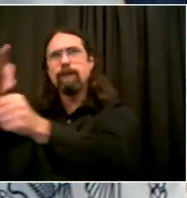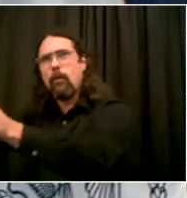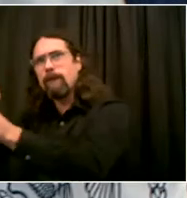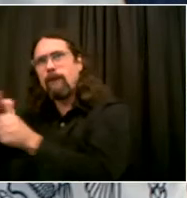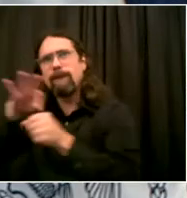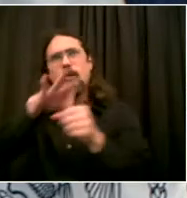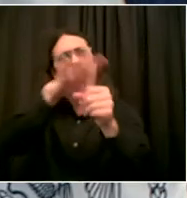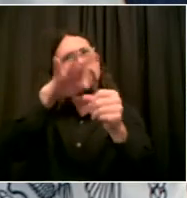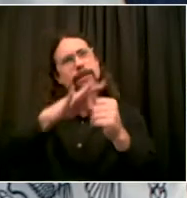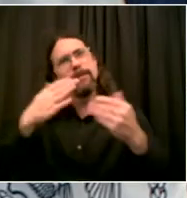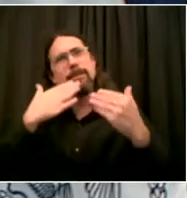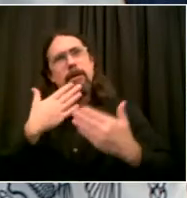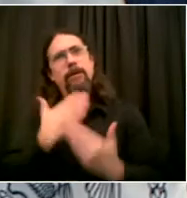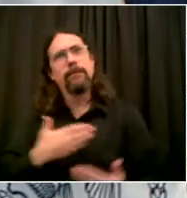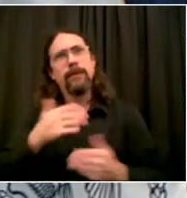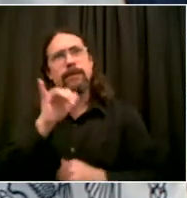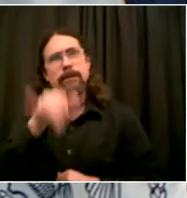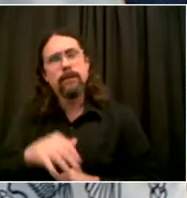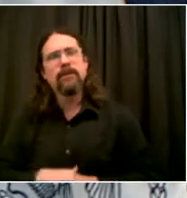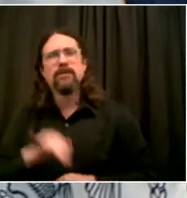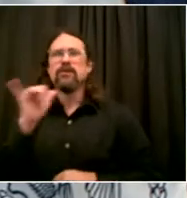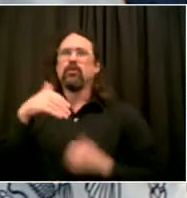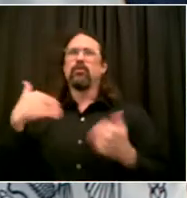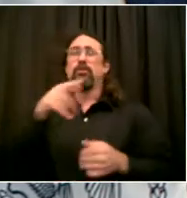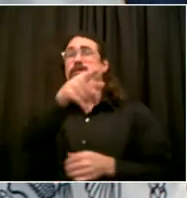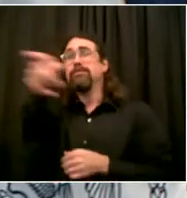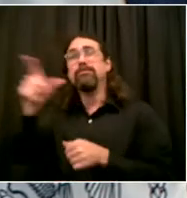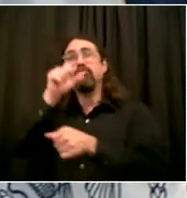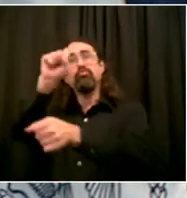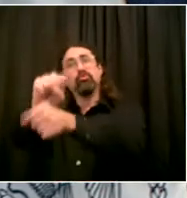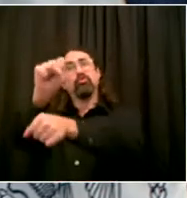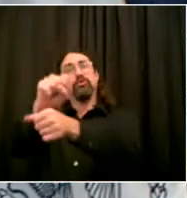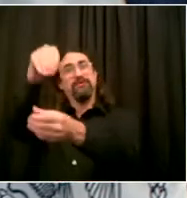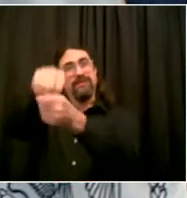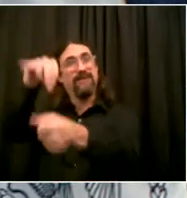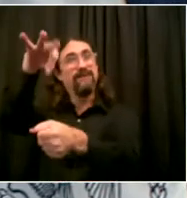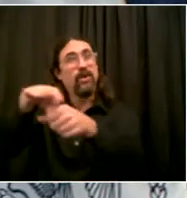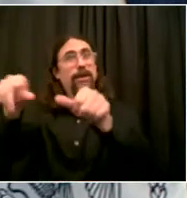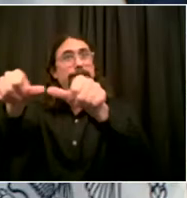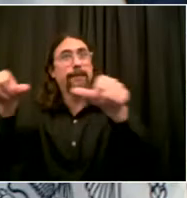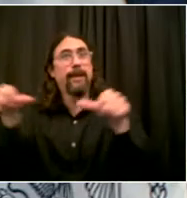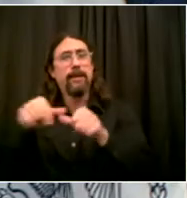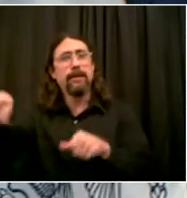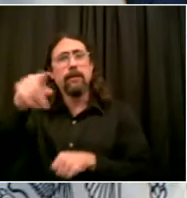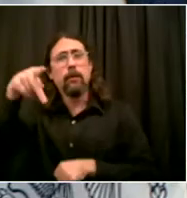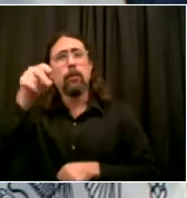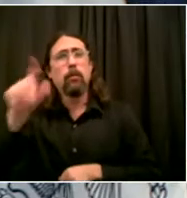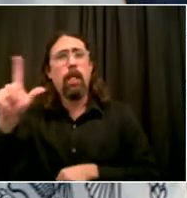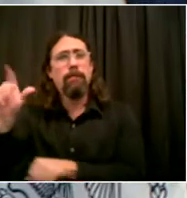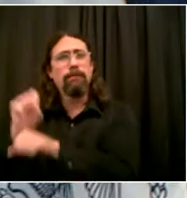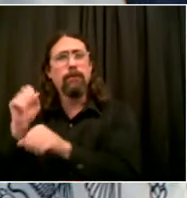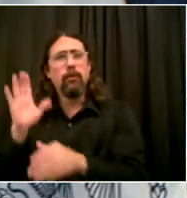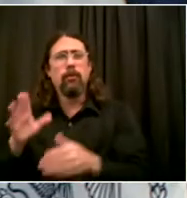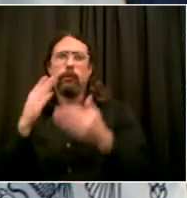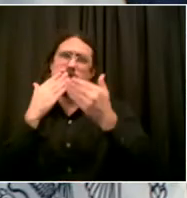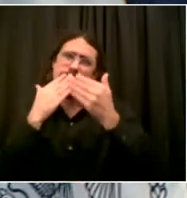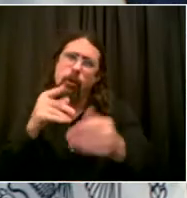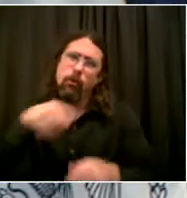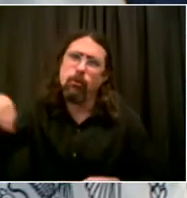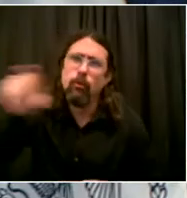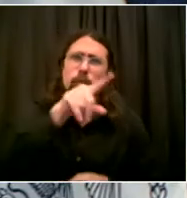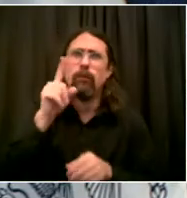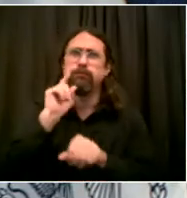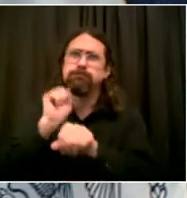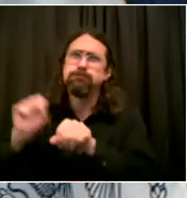this city. We've seen it throughout. You know, people just step up for each other all the time. I want to thank everyone. When we